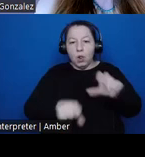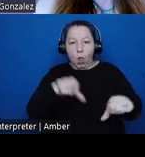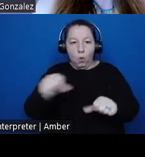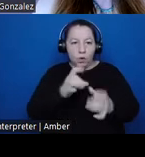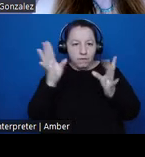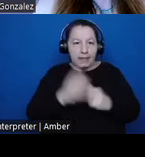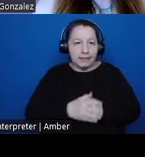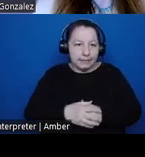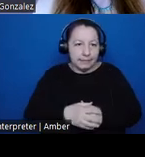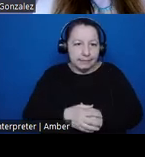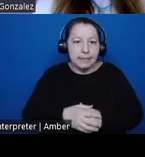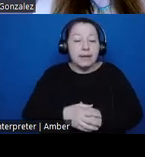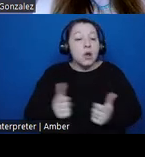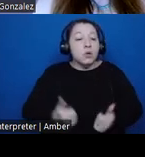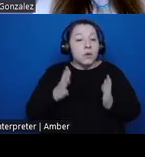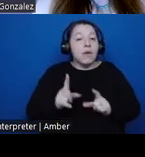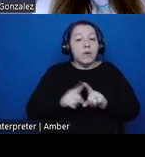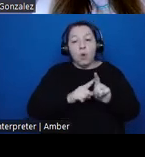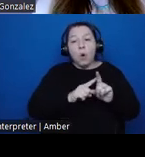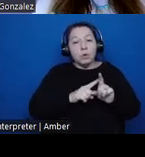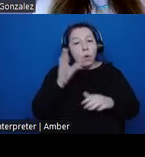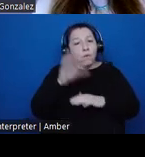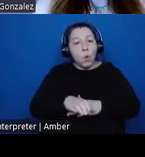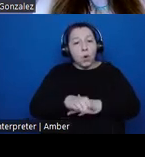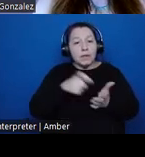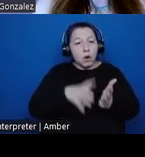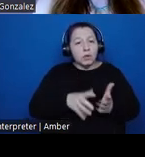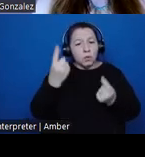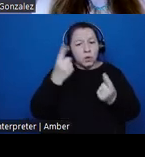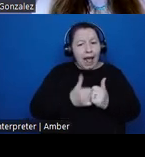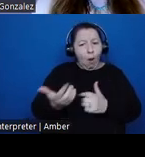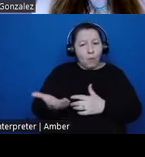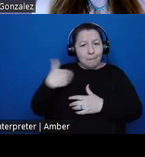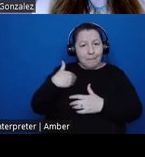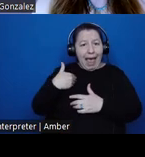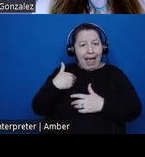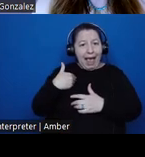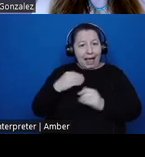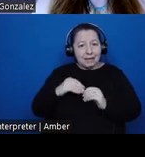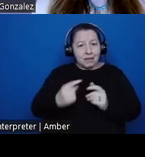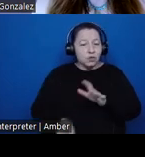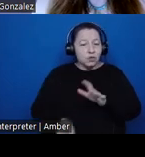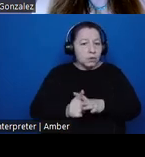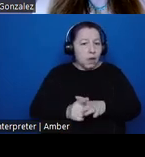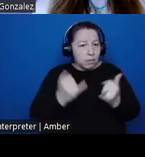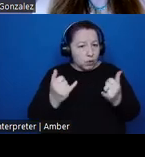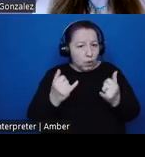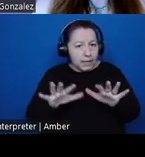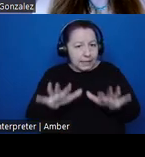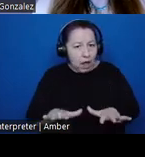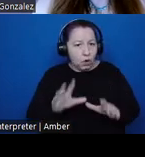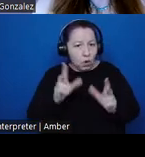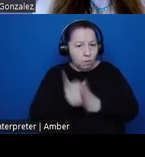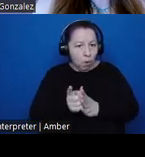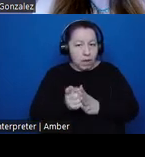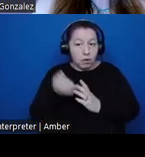Survivance also forces archaeologists to understand how the past is implicated in the current settler colonial moment. Colonialism is not